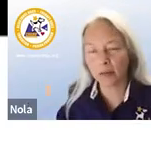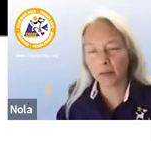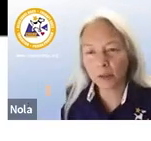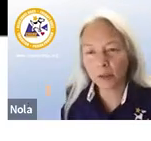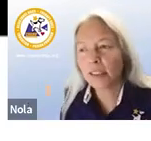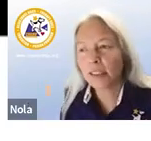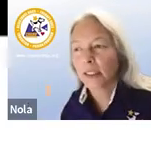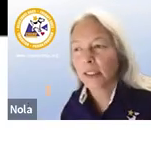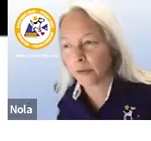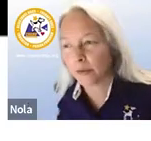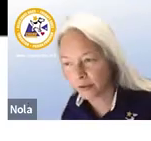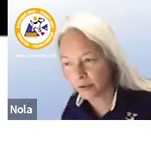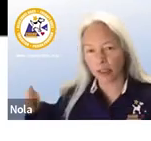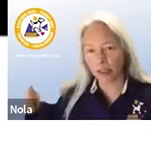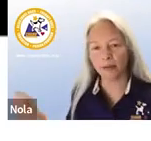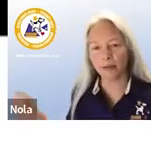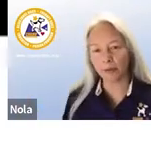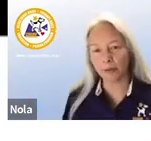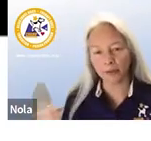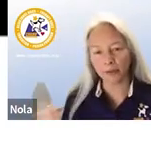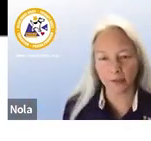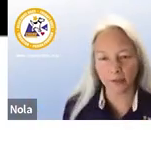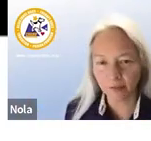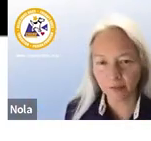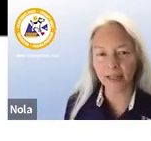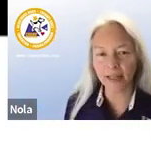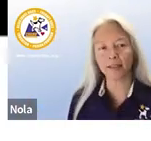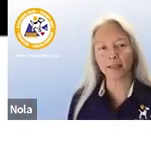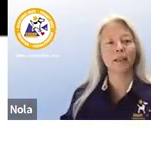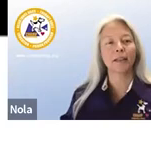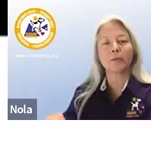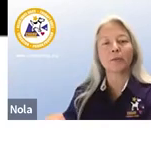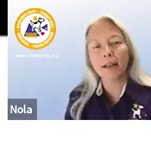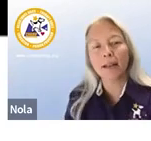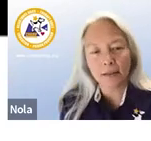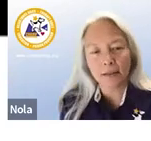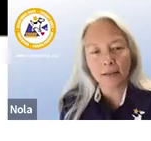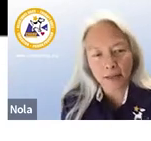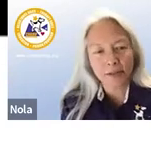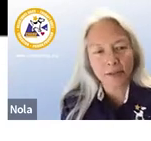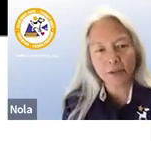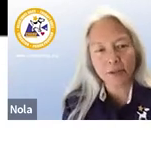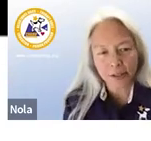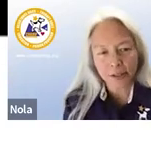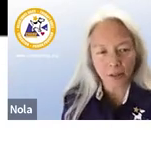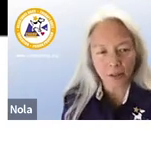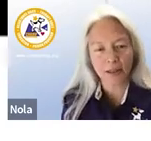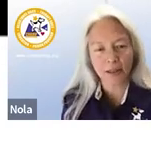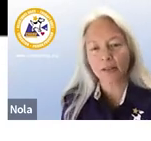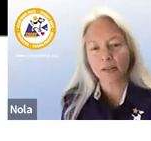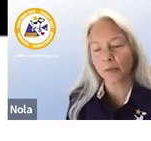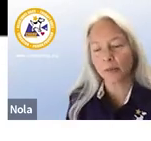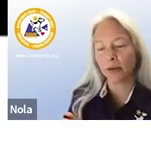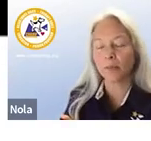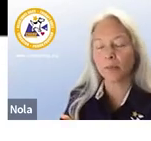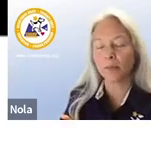to behave out in public and they were two years old they're ready to be placed boom they're they're fantastic when reality is the dogs have to be socialized all of this kind of